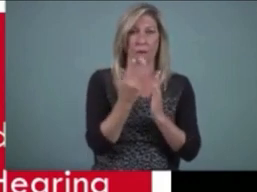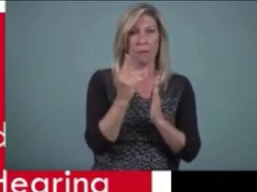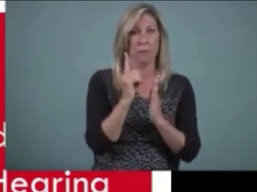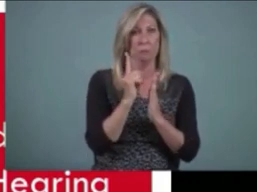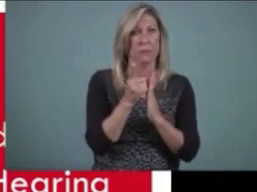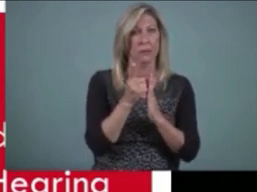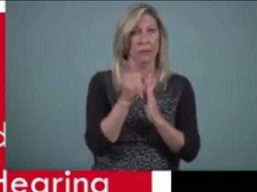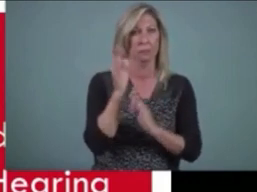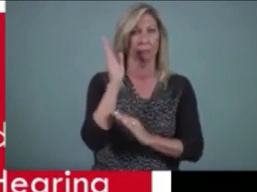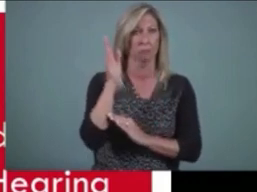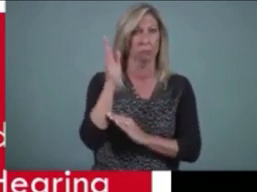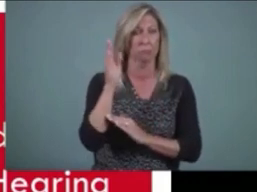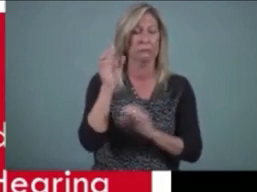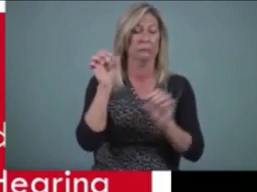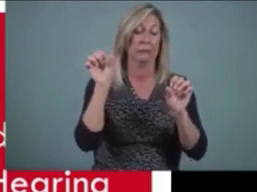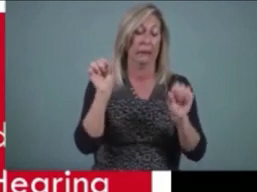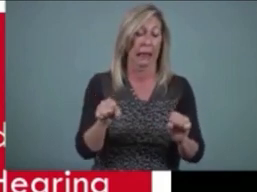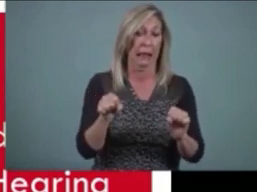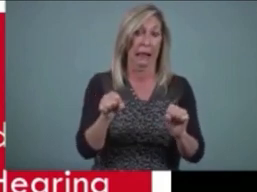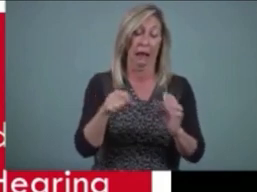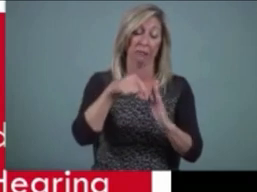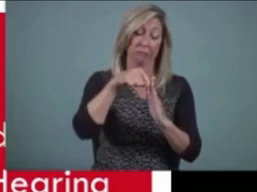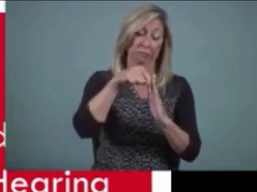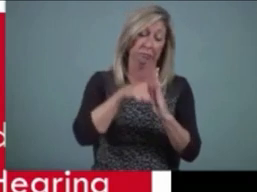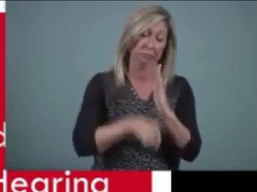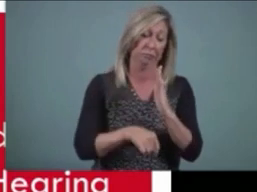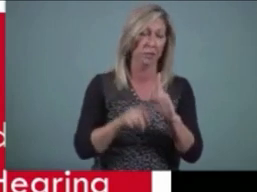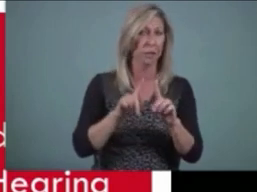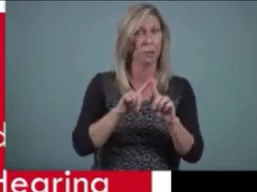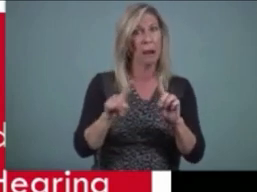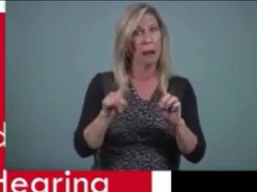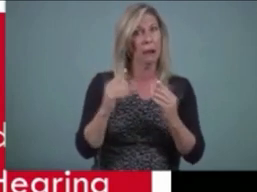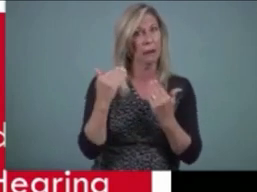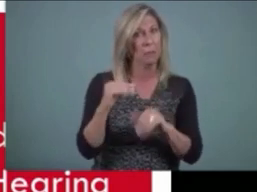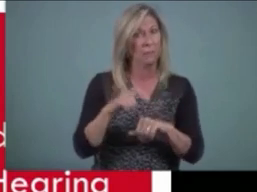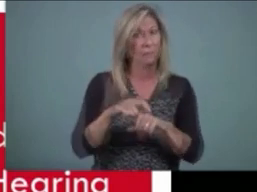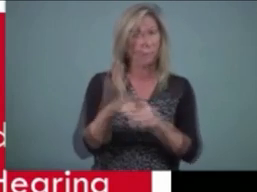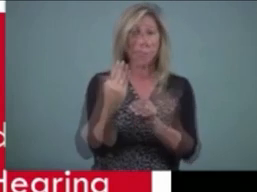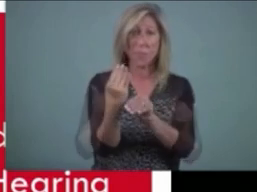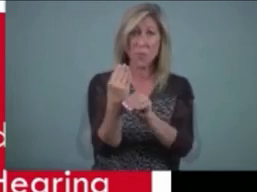present. So I think I'm just going to hand the mic over to her. There you go.